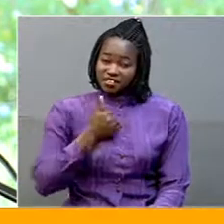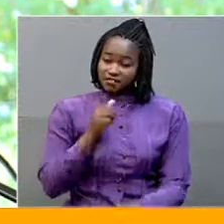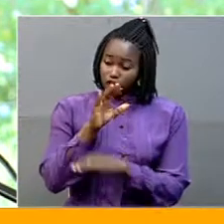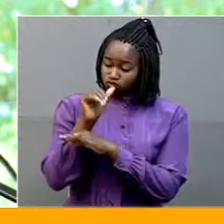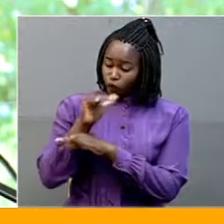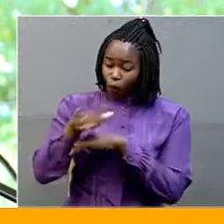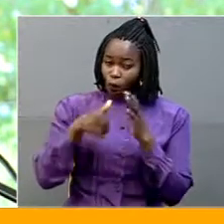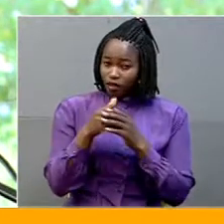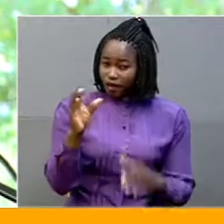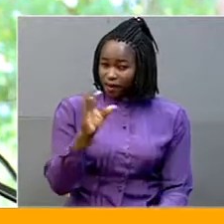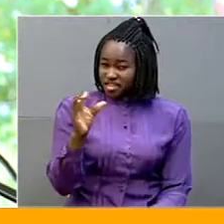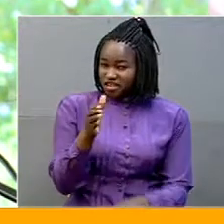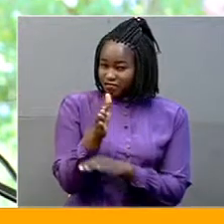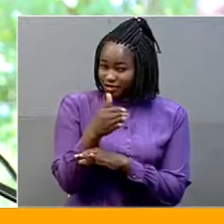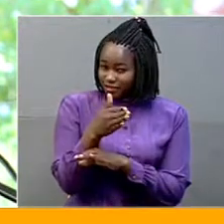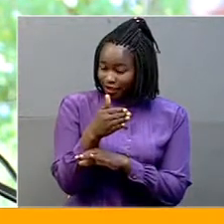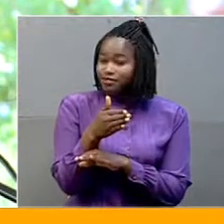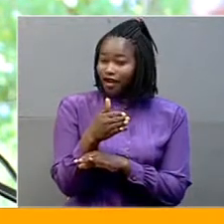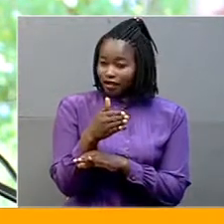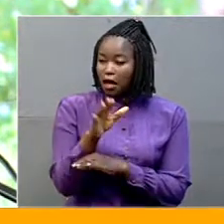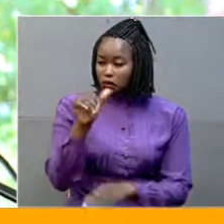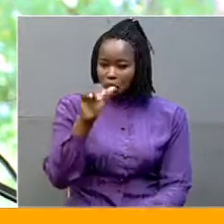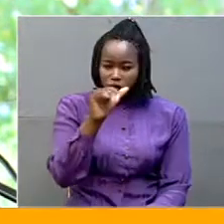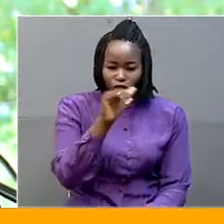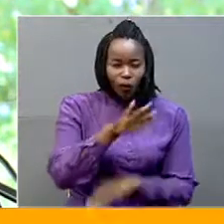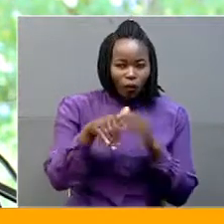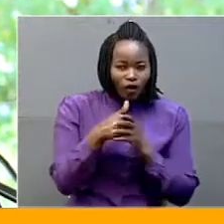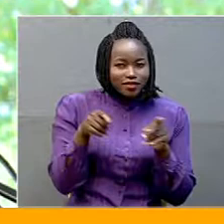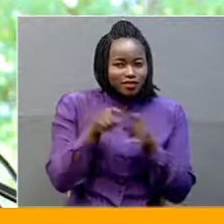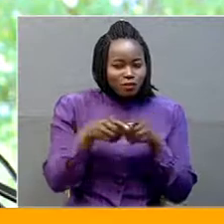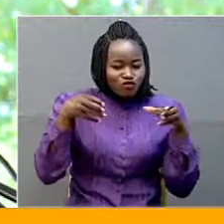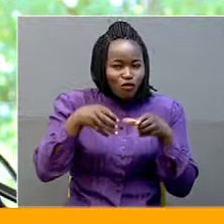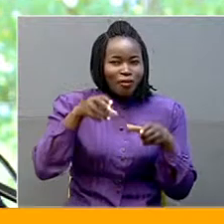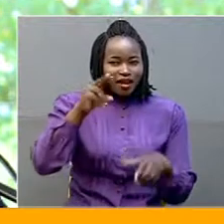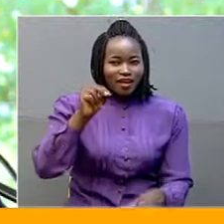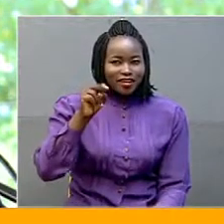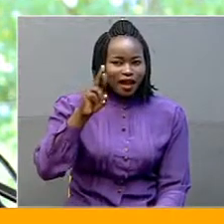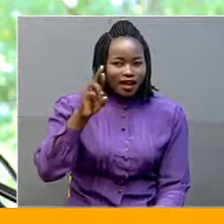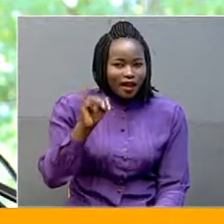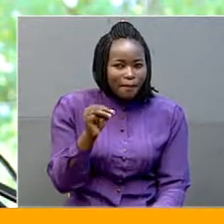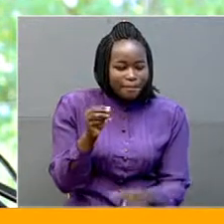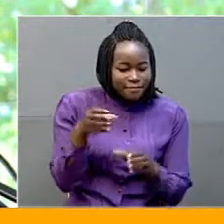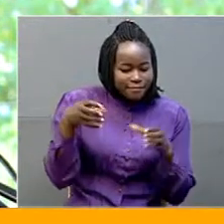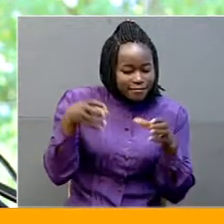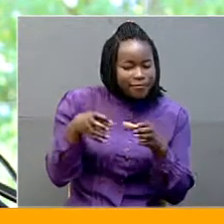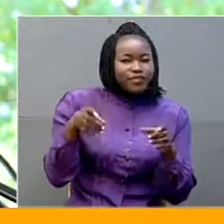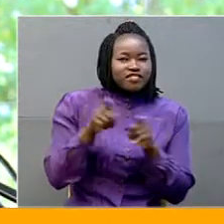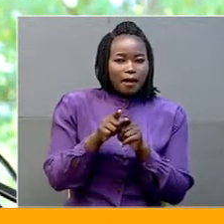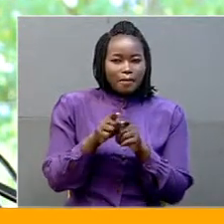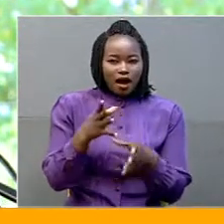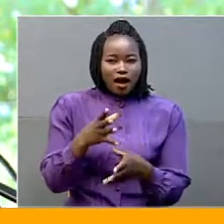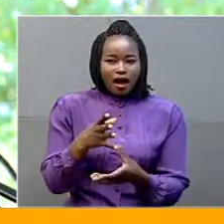and the NRM caucus and we had to restructure our budget.